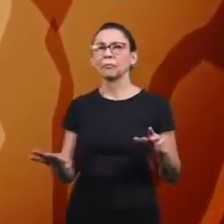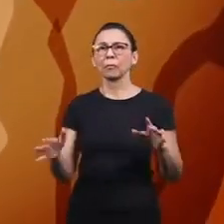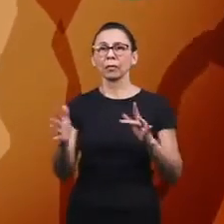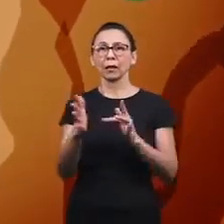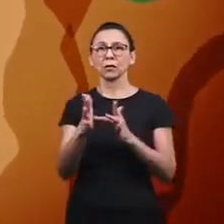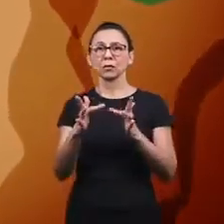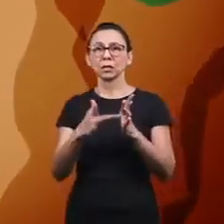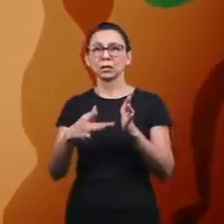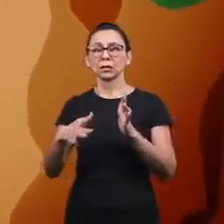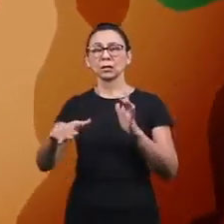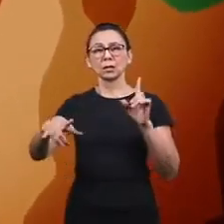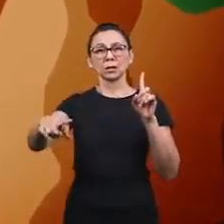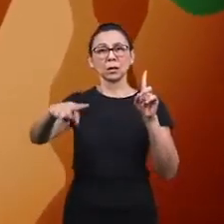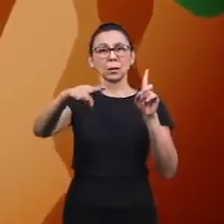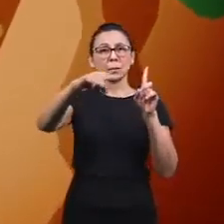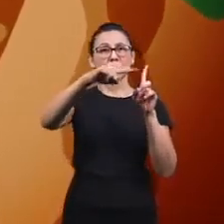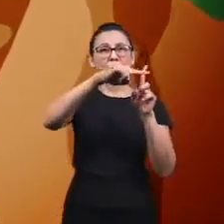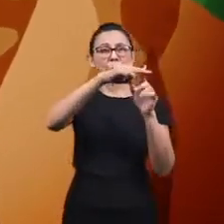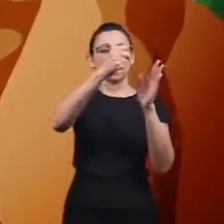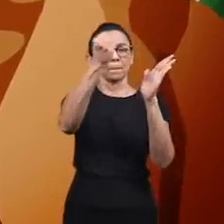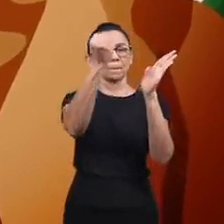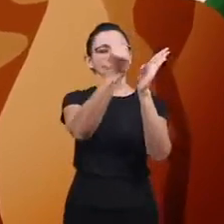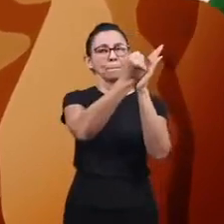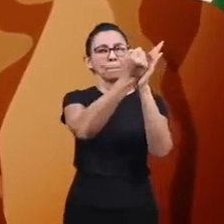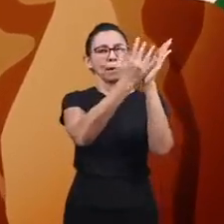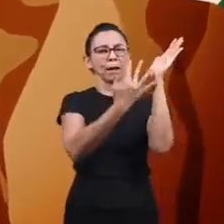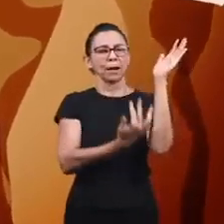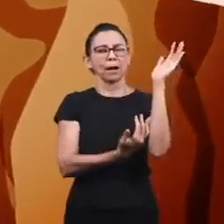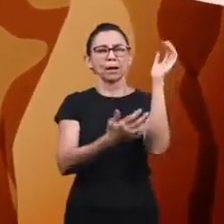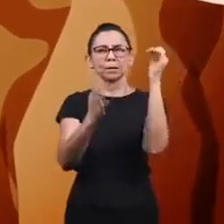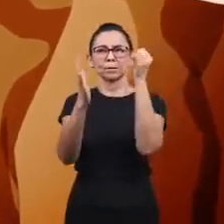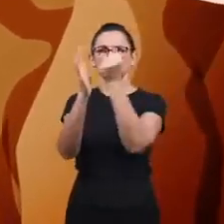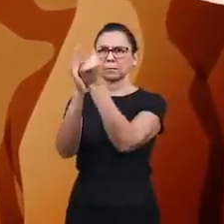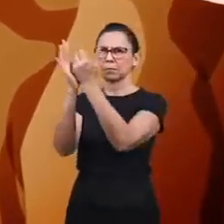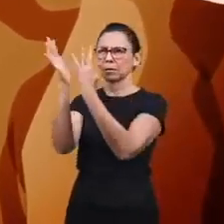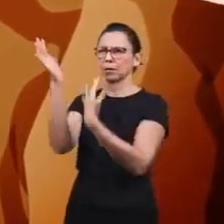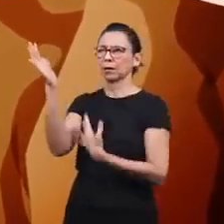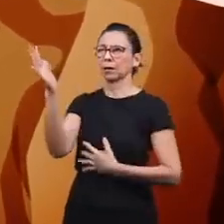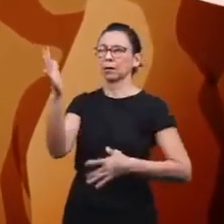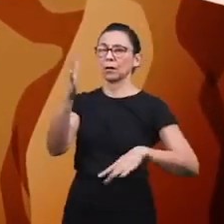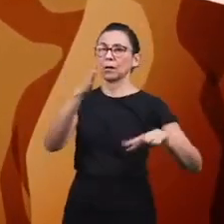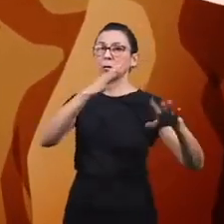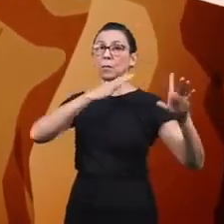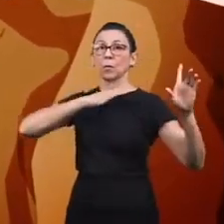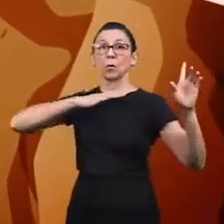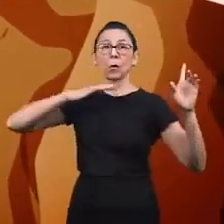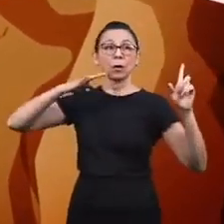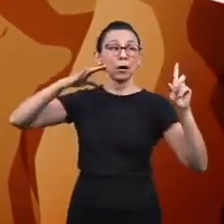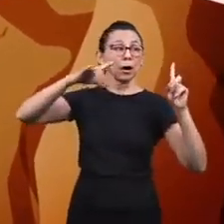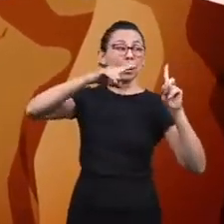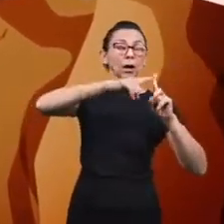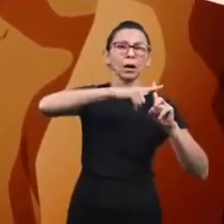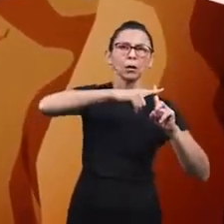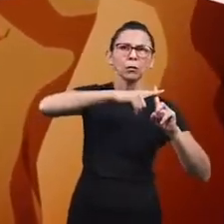I know that on the cross, your blood was shed. There died my Jesus.